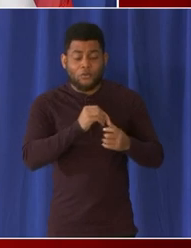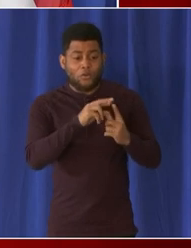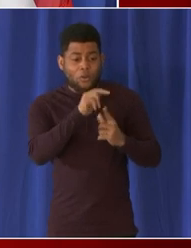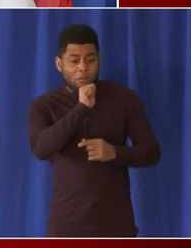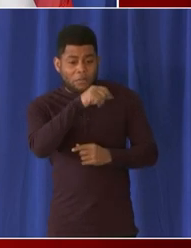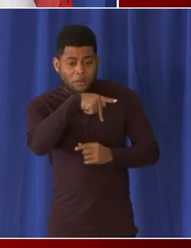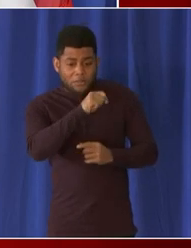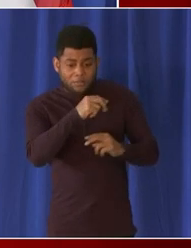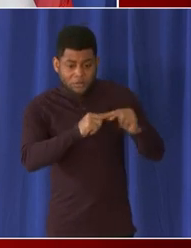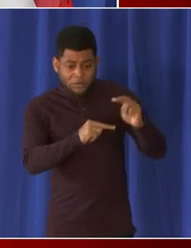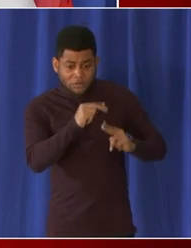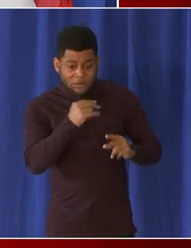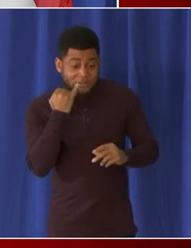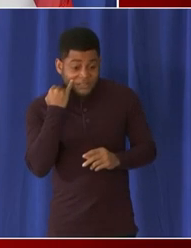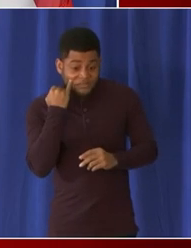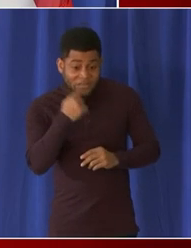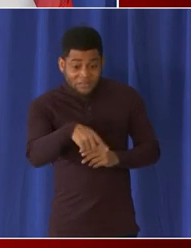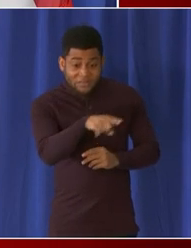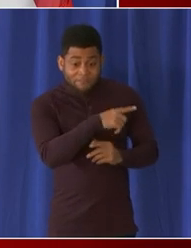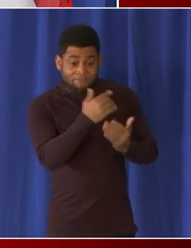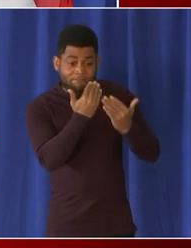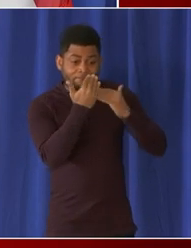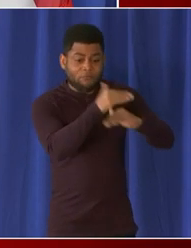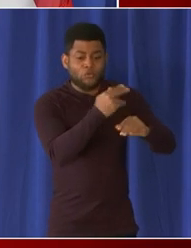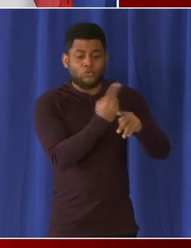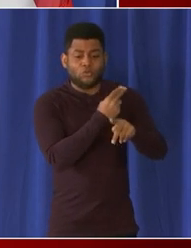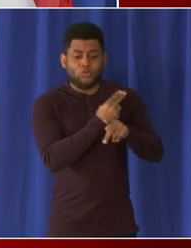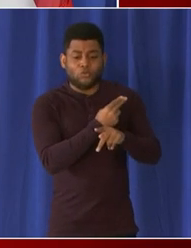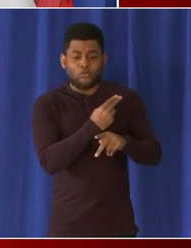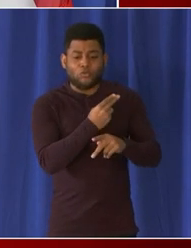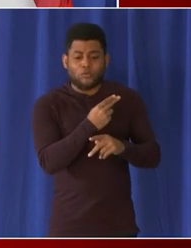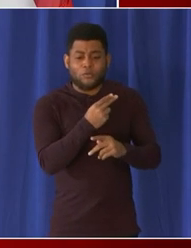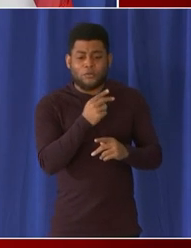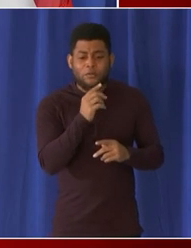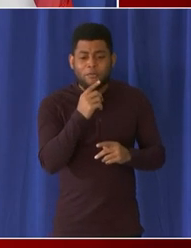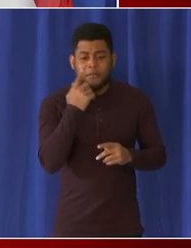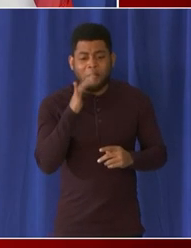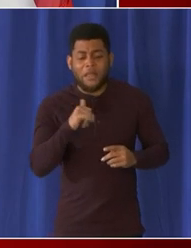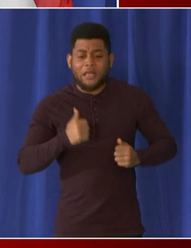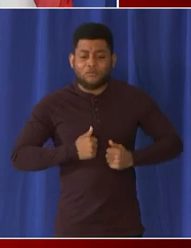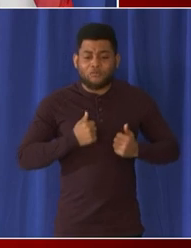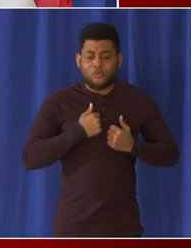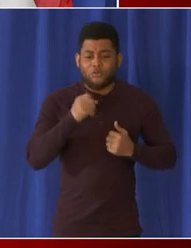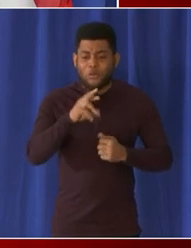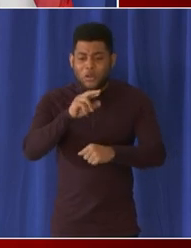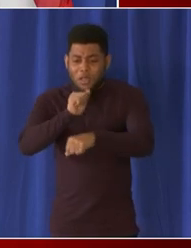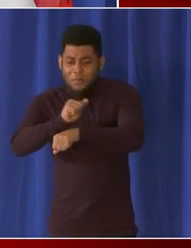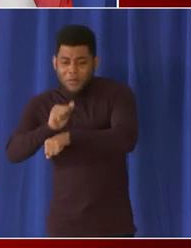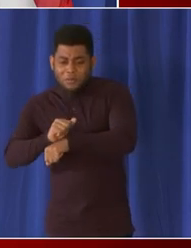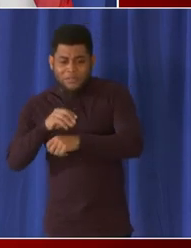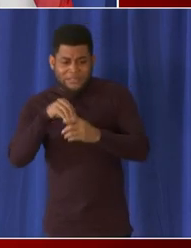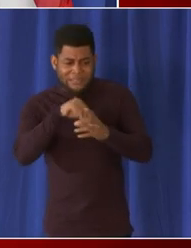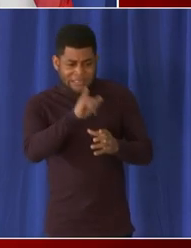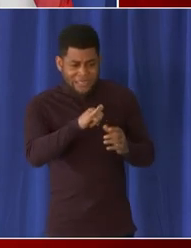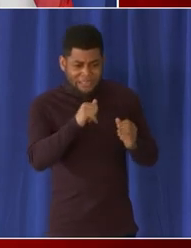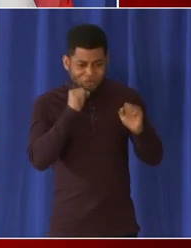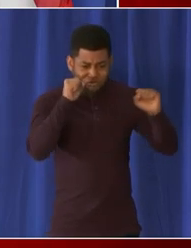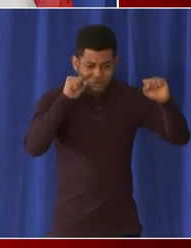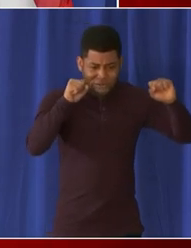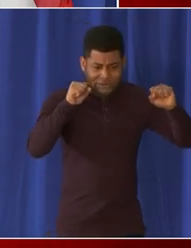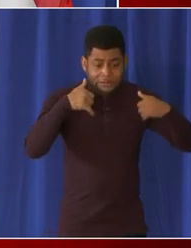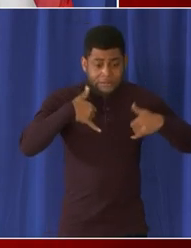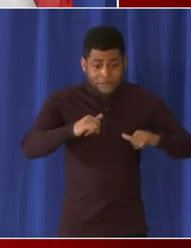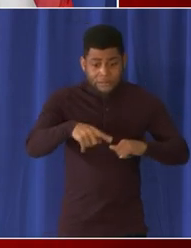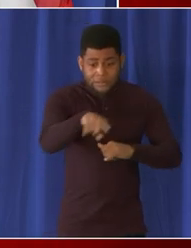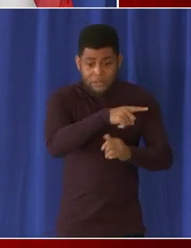used by the residents of that building or the employees of that office building are they still required to be